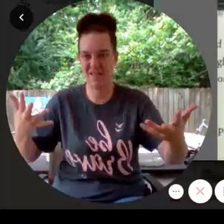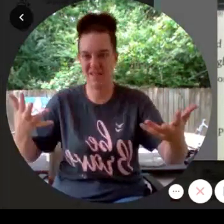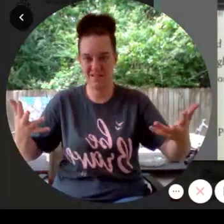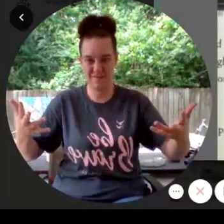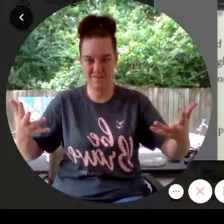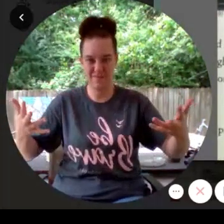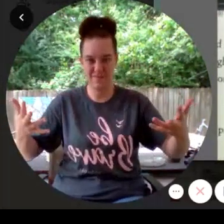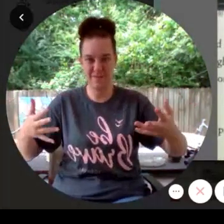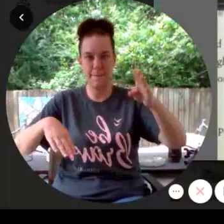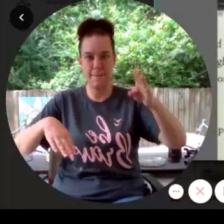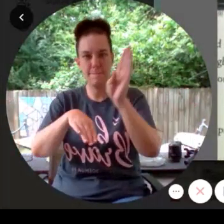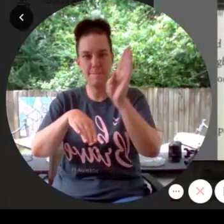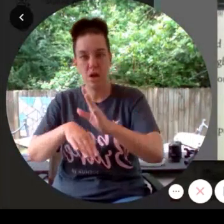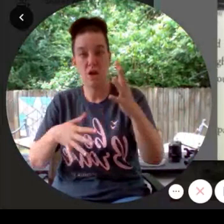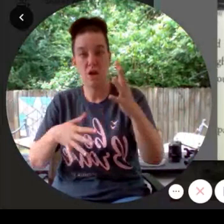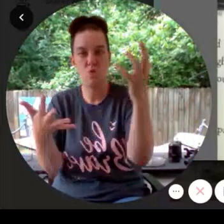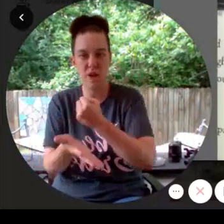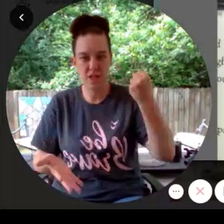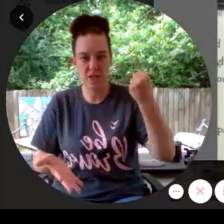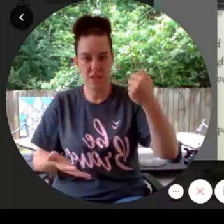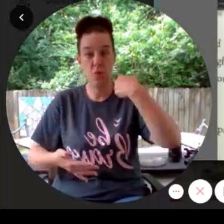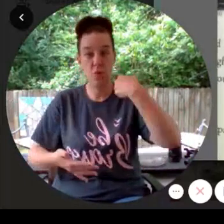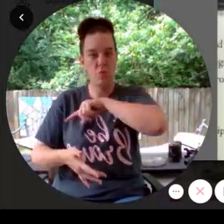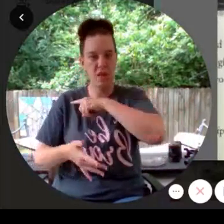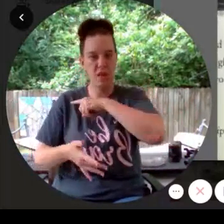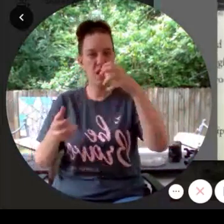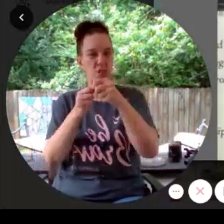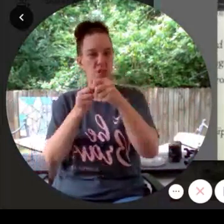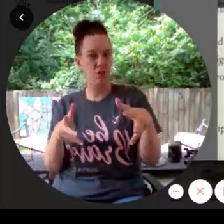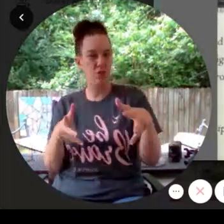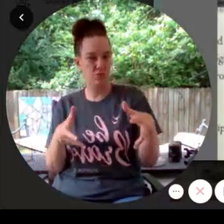Barkin wins. We lose.